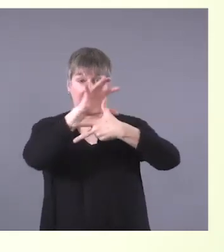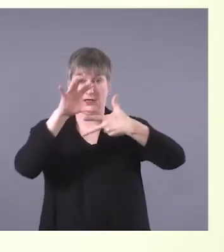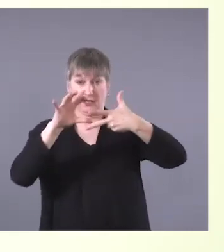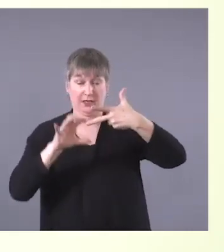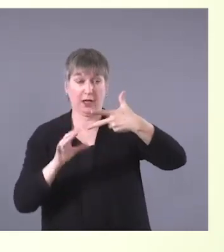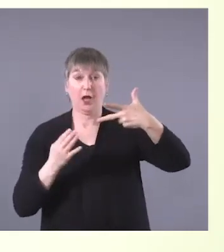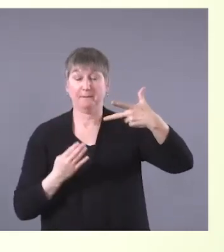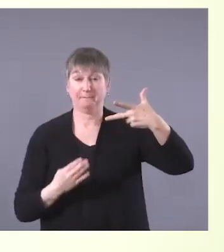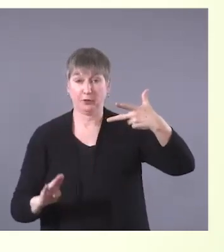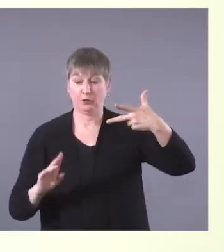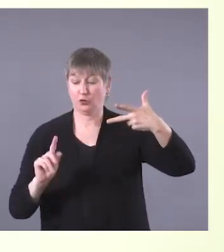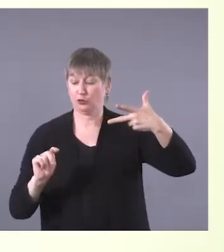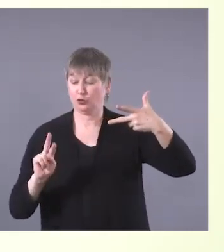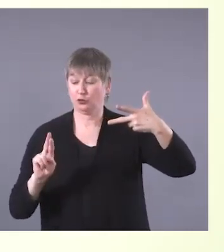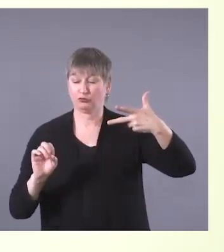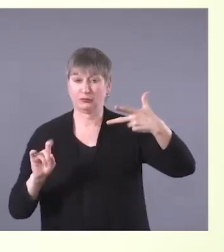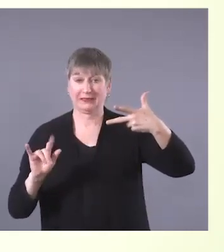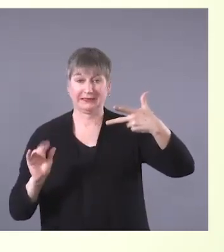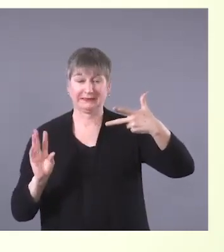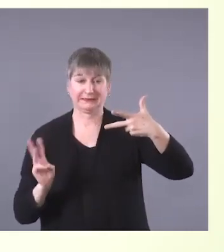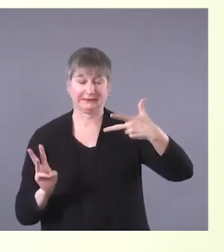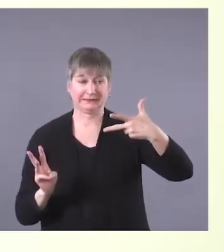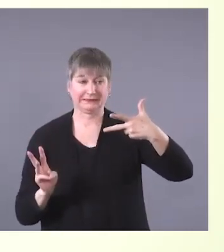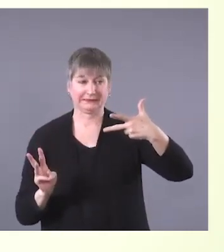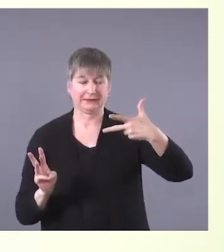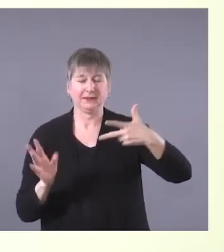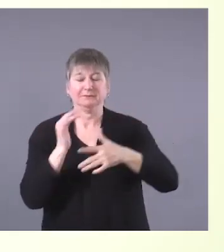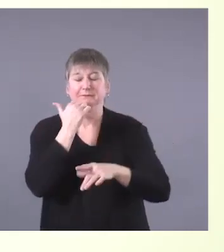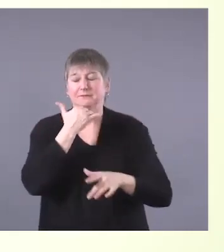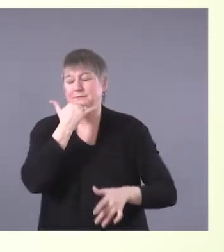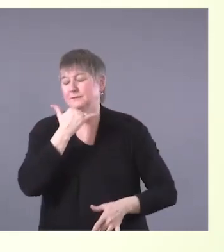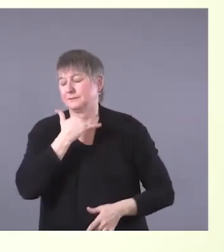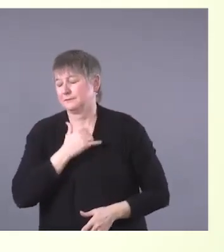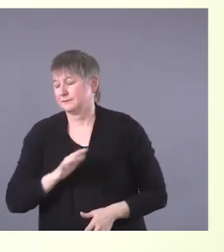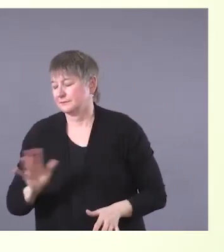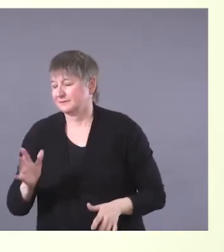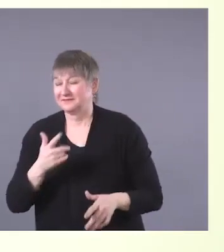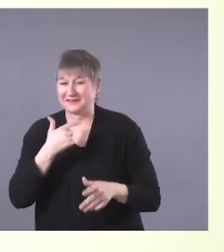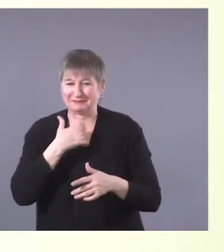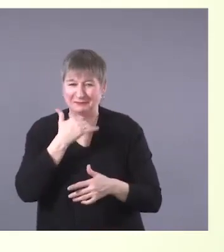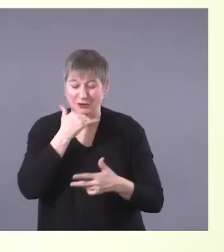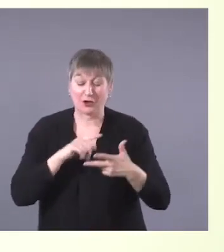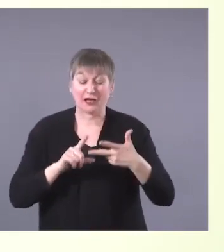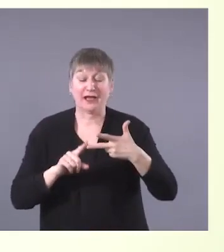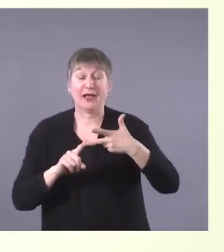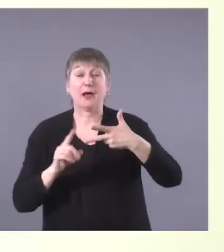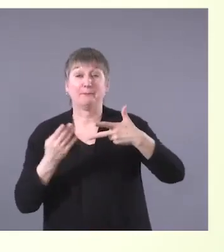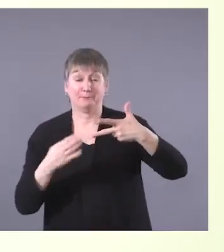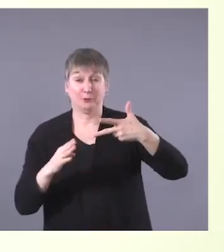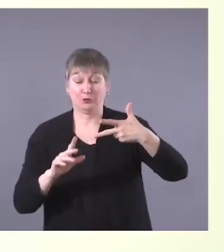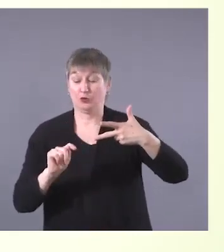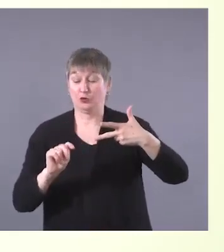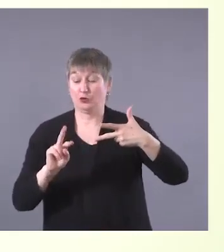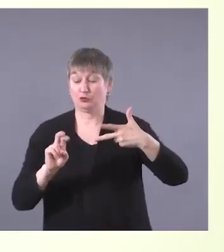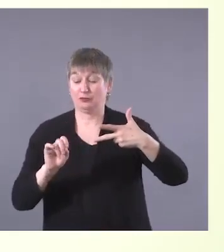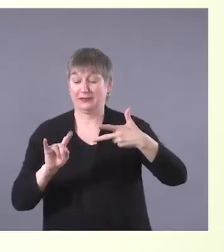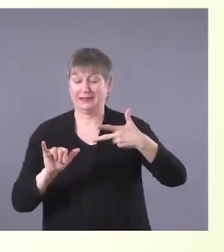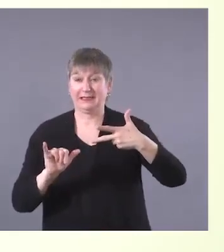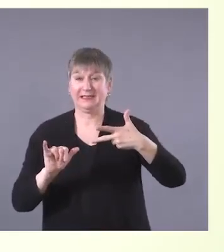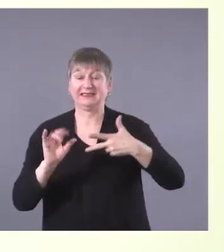Alberta. Okay, that's Treaty 7. Oh, sorry, Treaty 7 is Northern Alberta.